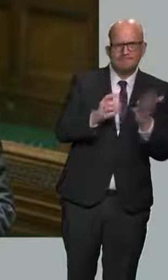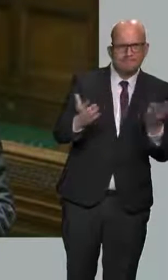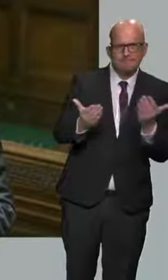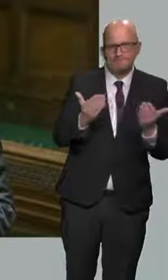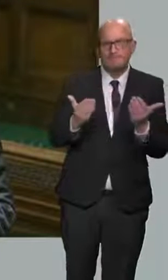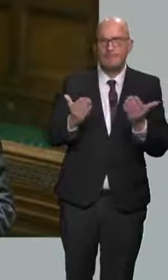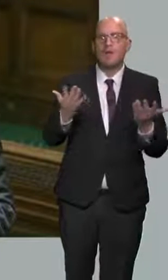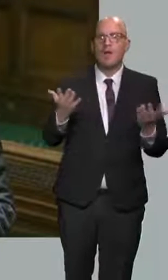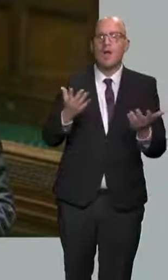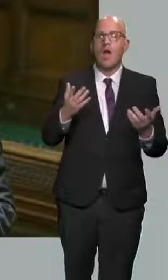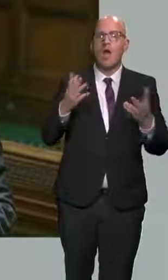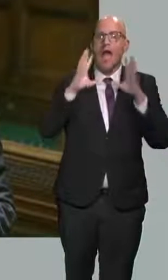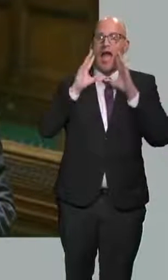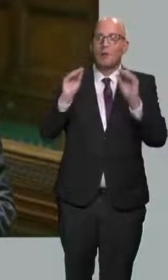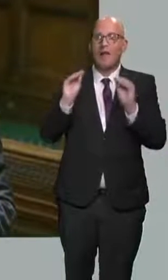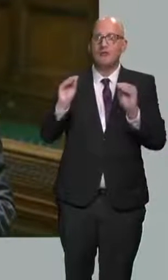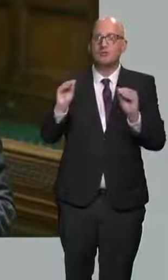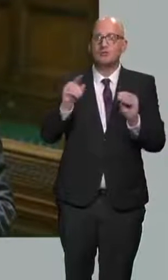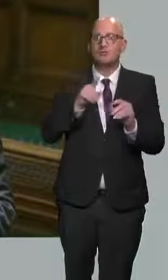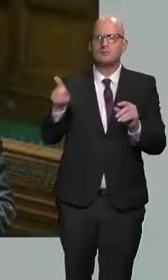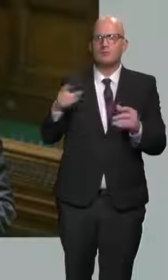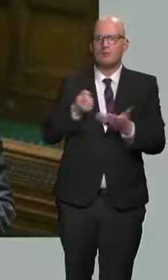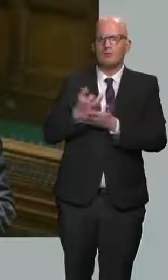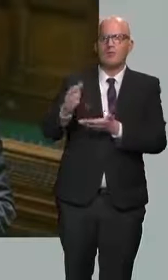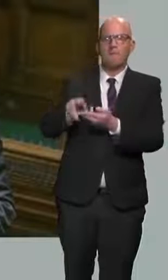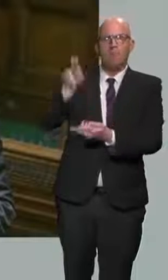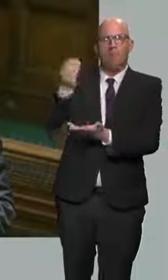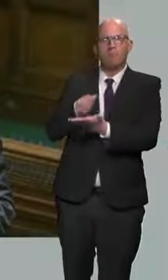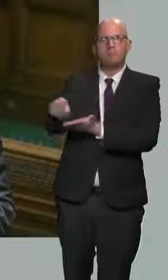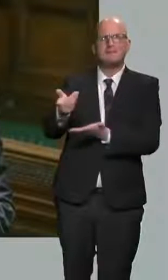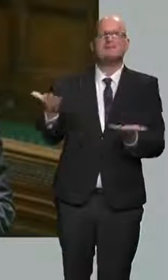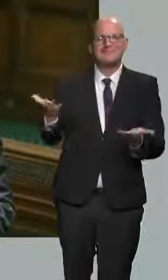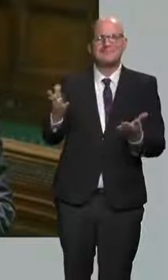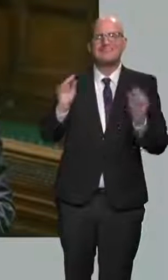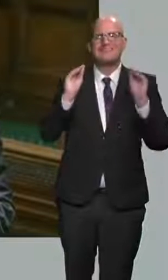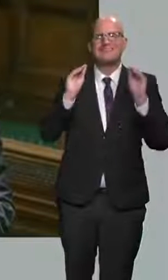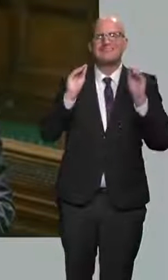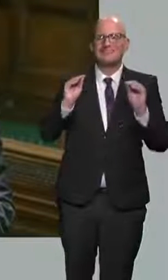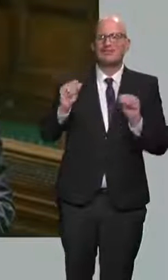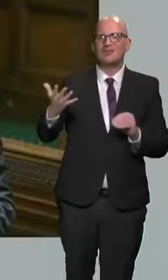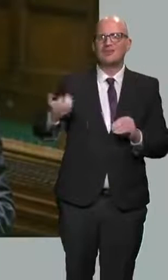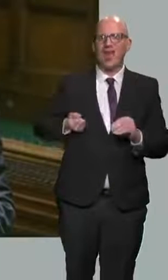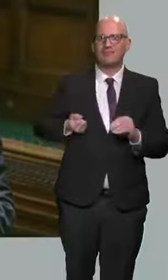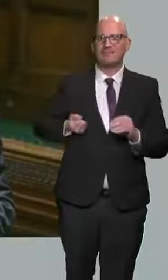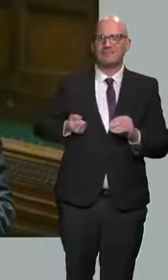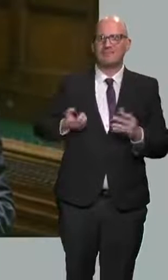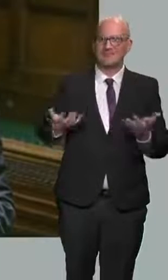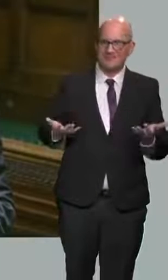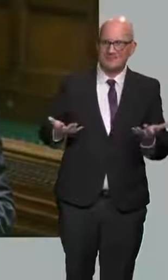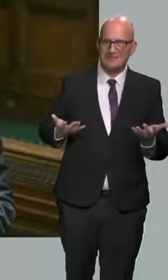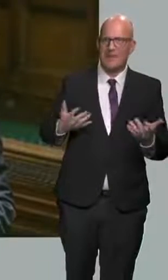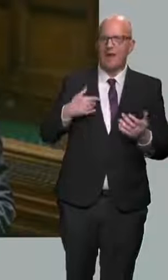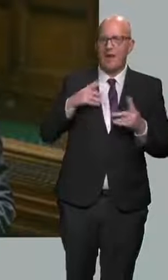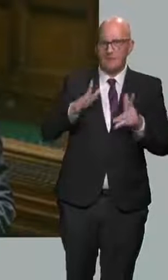salaries make up most of the cost of education, it is very important to make sure that we do not squeeze education and wreck our schools and